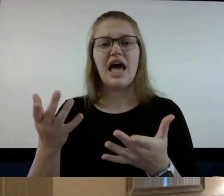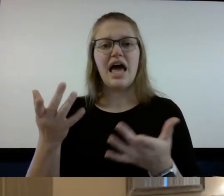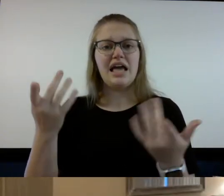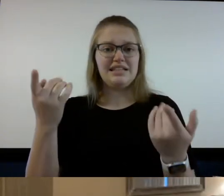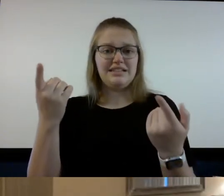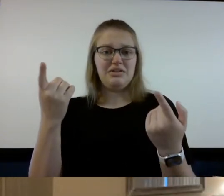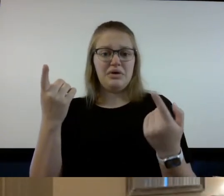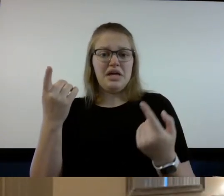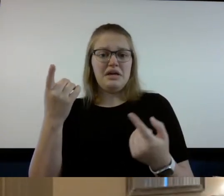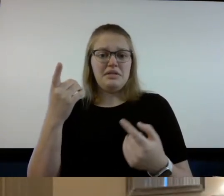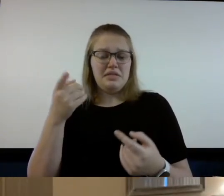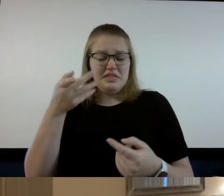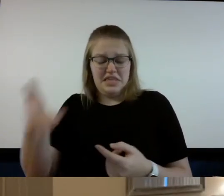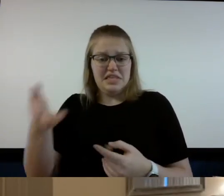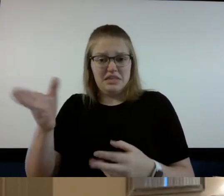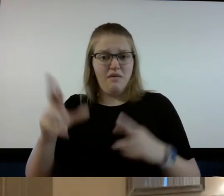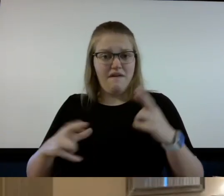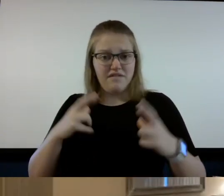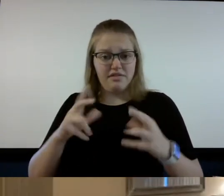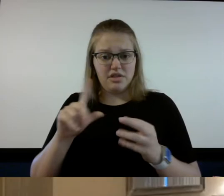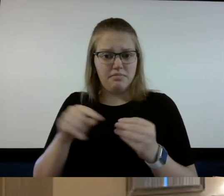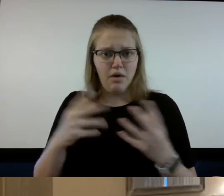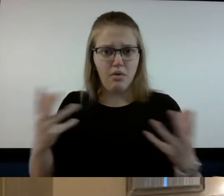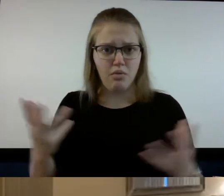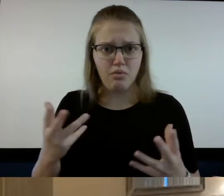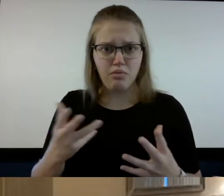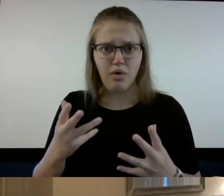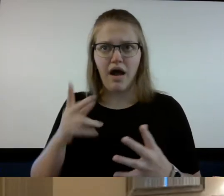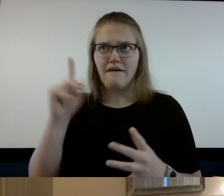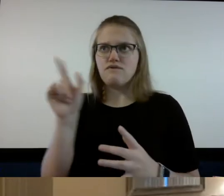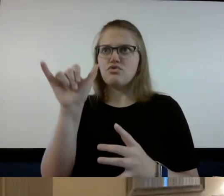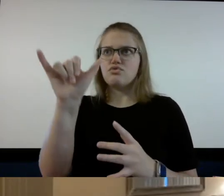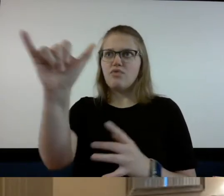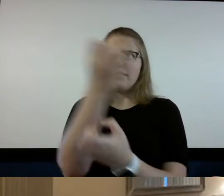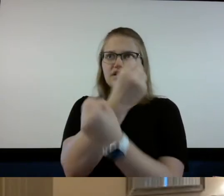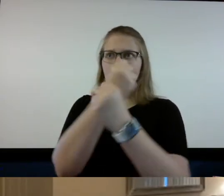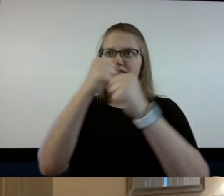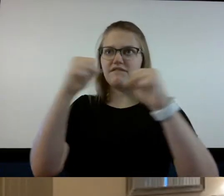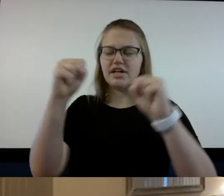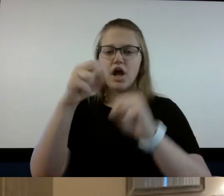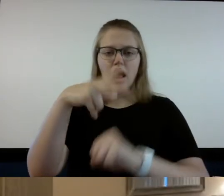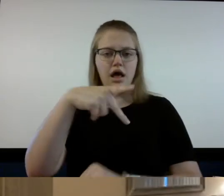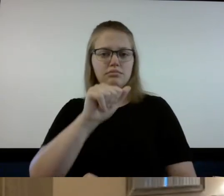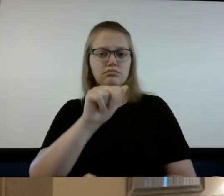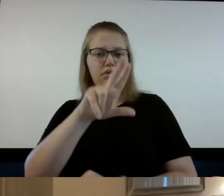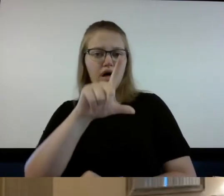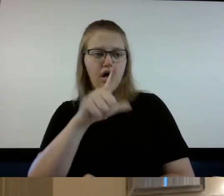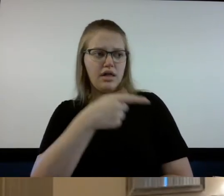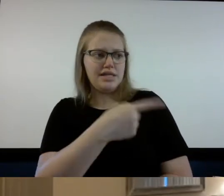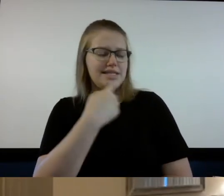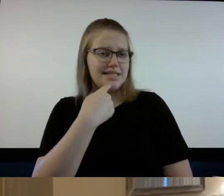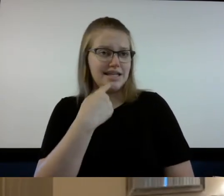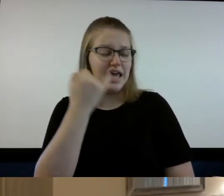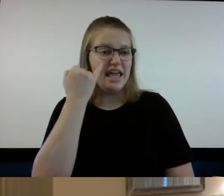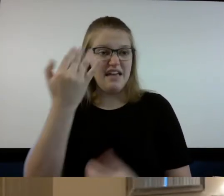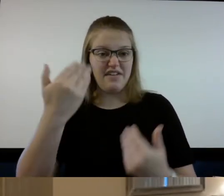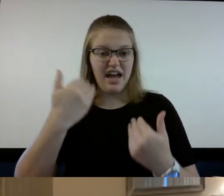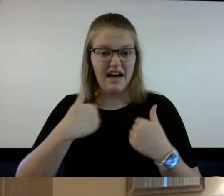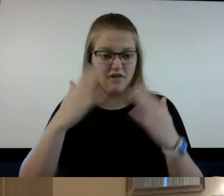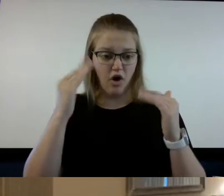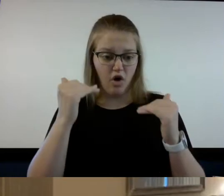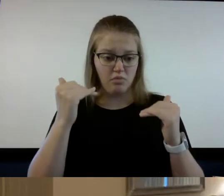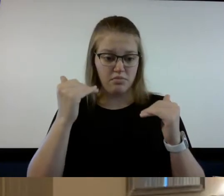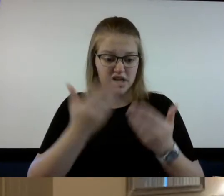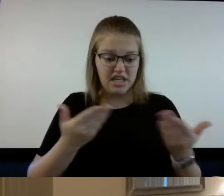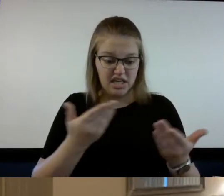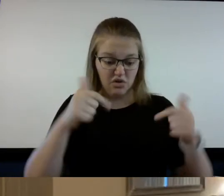eternal salvation not about life here paul said if I had hope in this life only I would be of all men